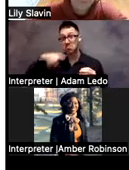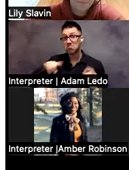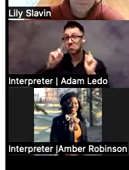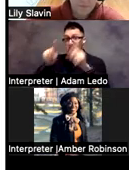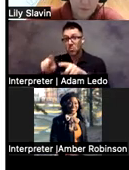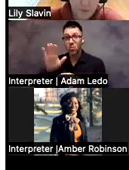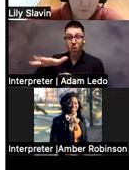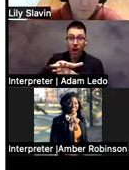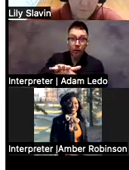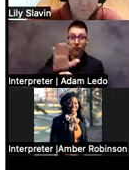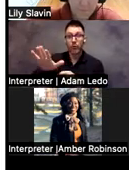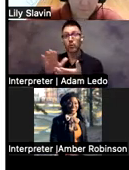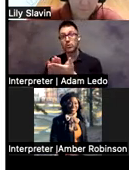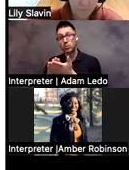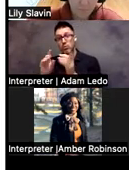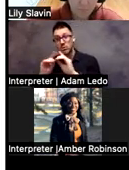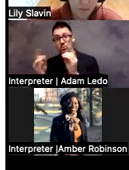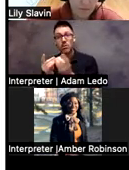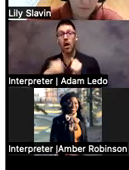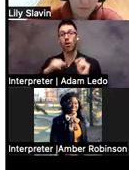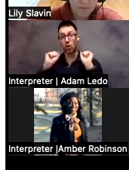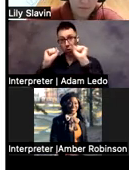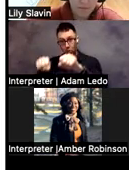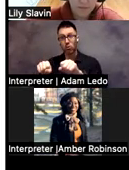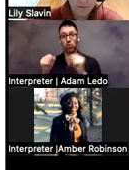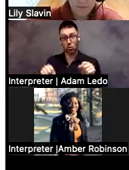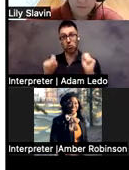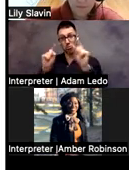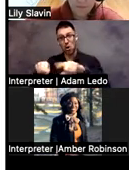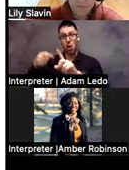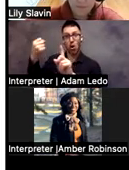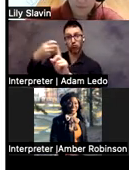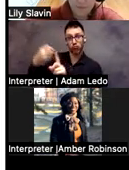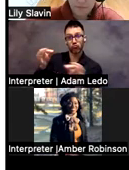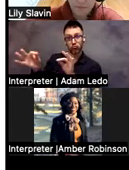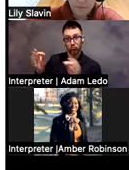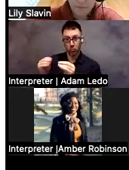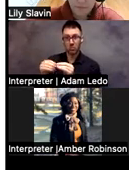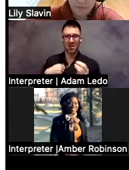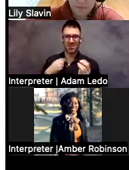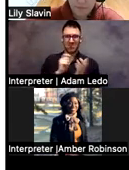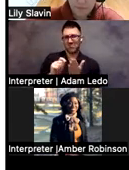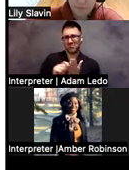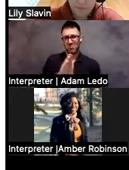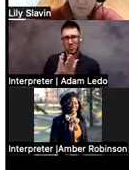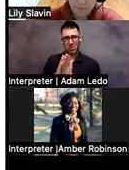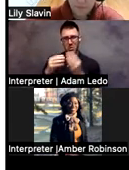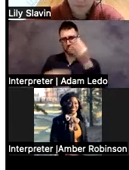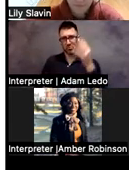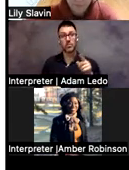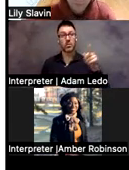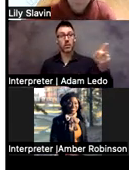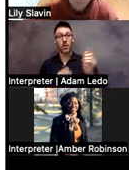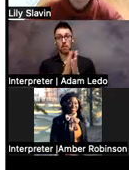each one of these, as you'll see, I've written books on them. Oh, this book. This is one book that I think everybody, every